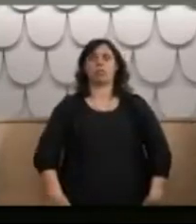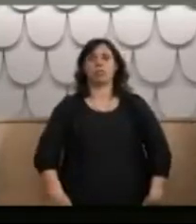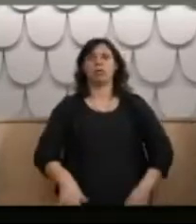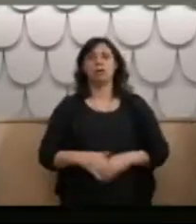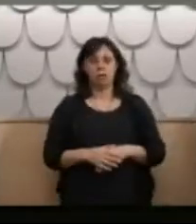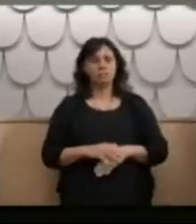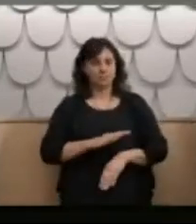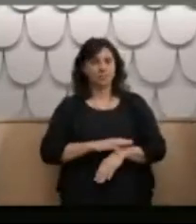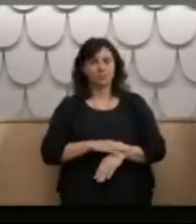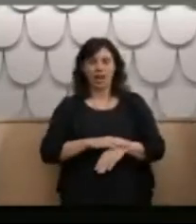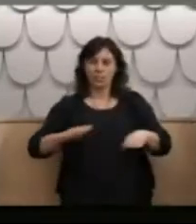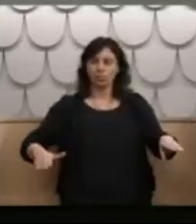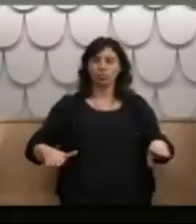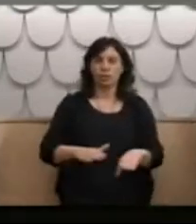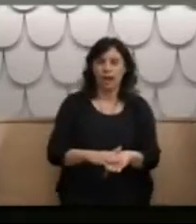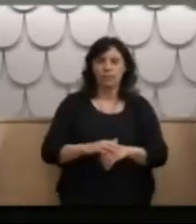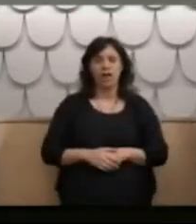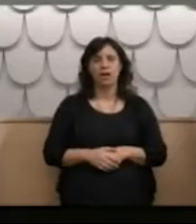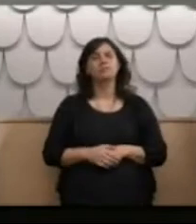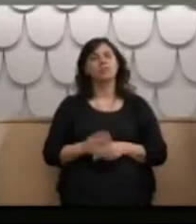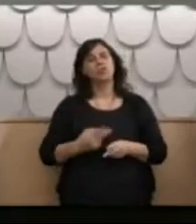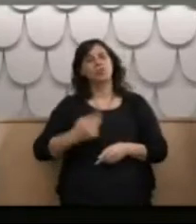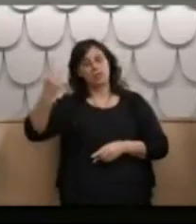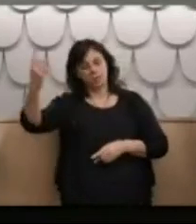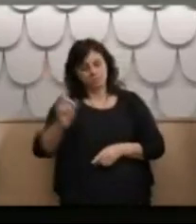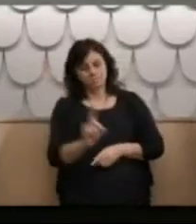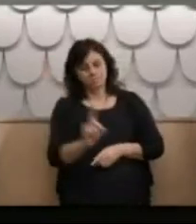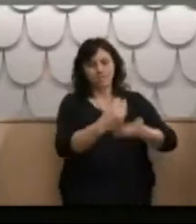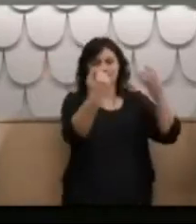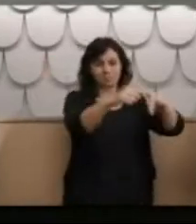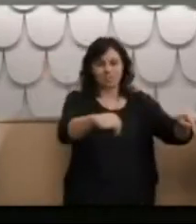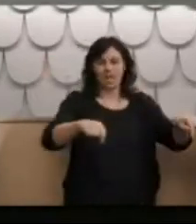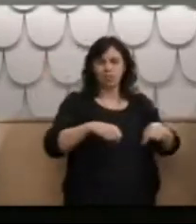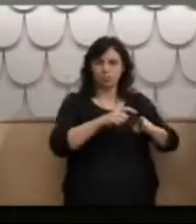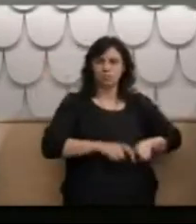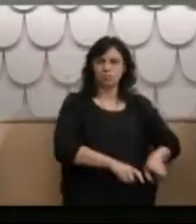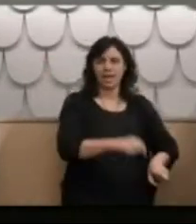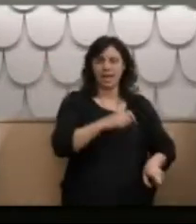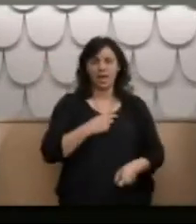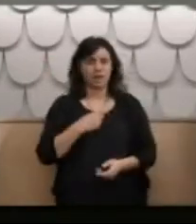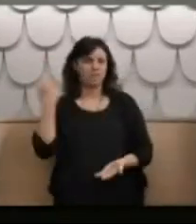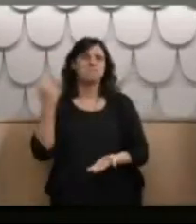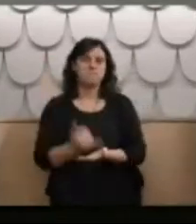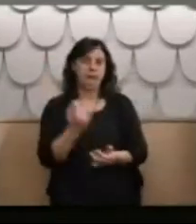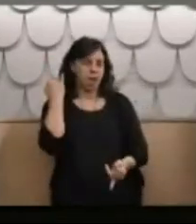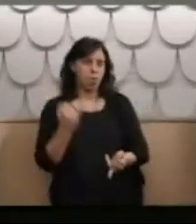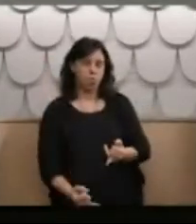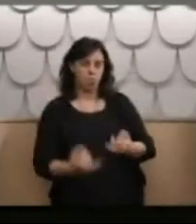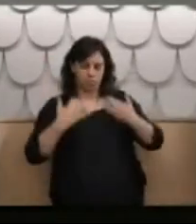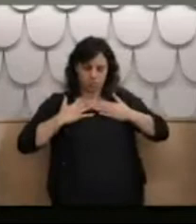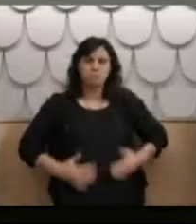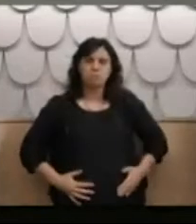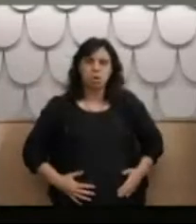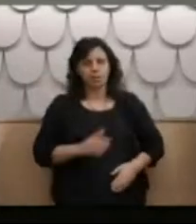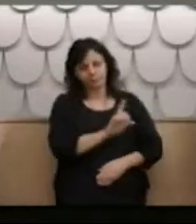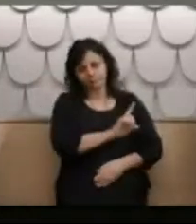I would normally be taken to my day room, but if I was really bad, I'd be taken to my bed. Now, Nick, I'm just going to pause